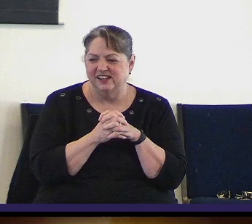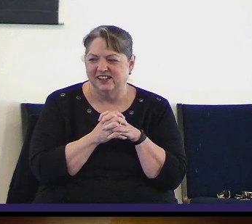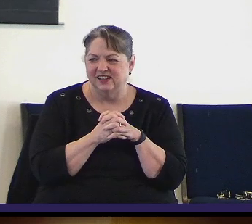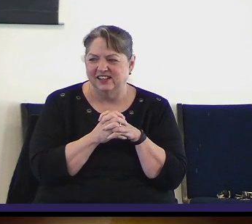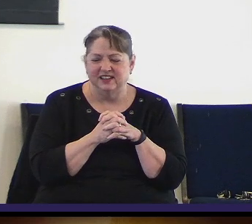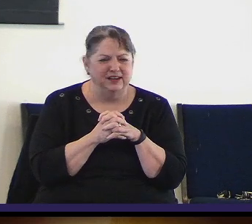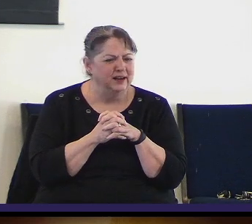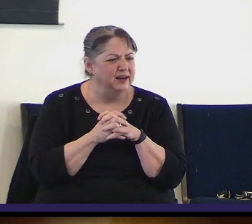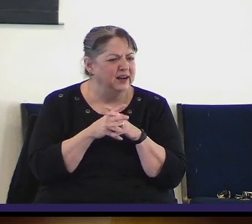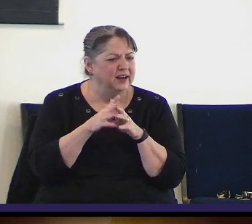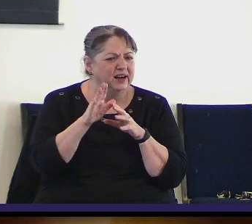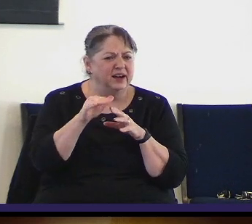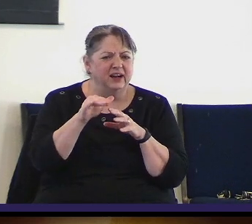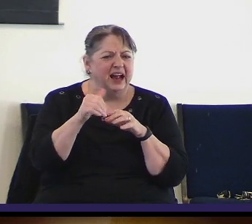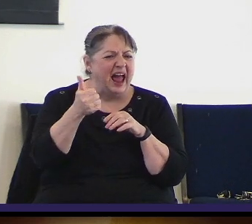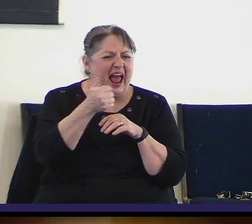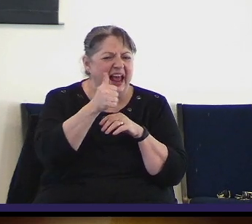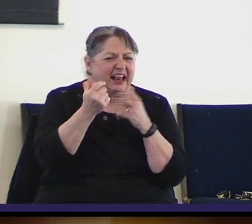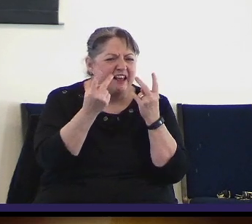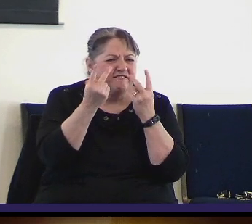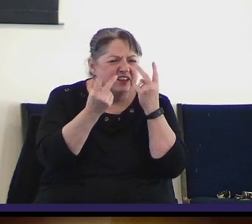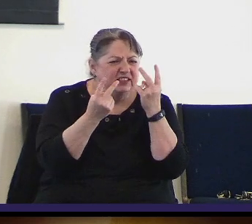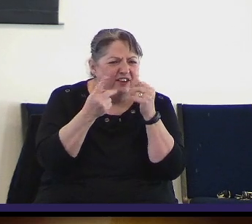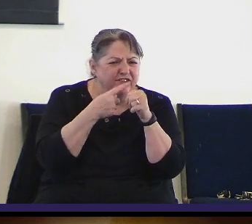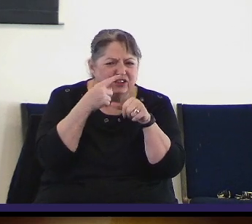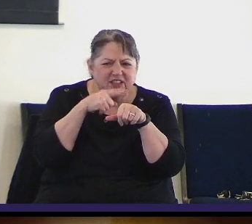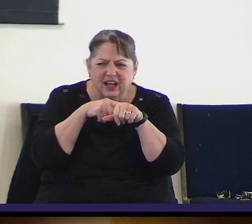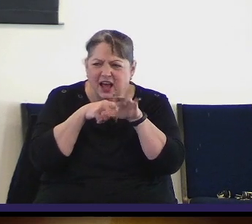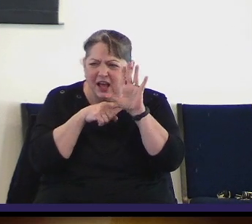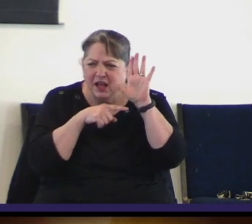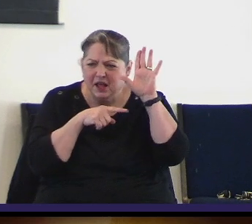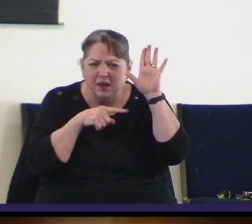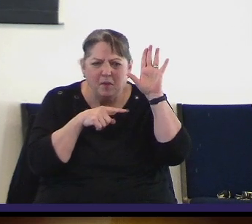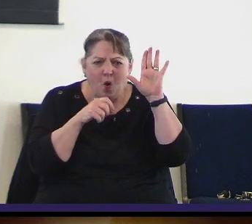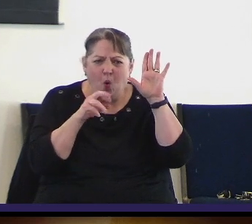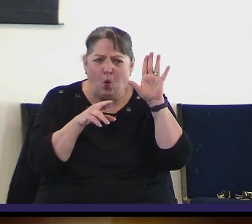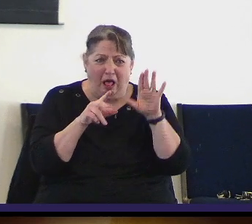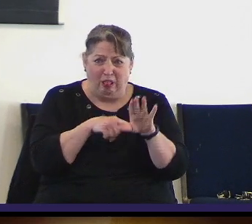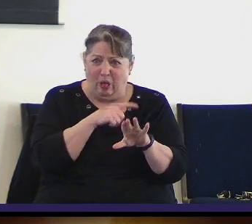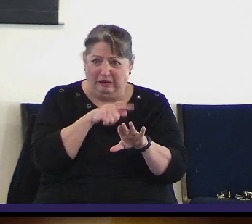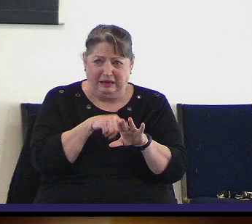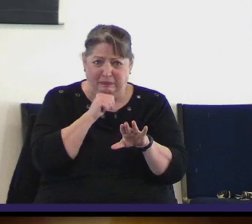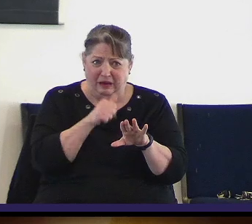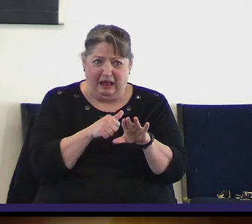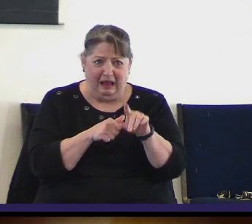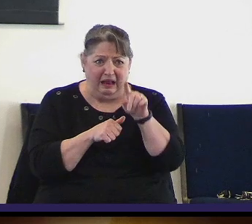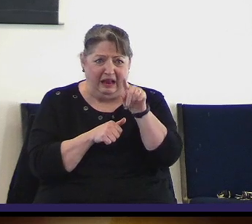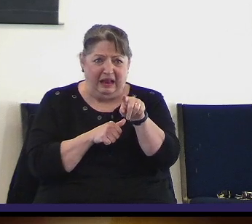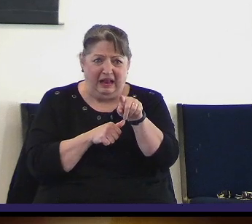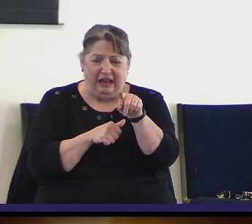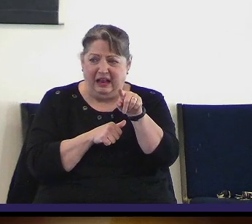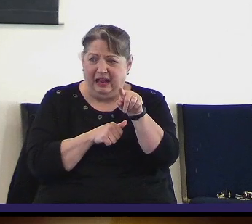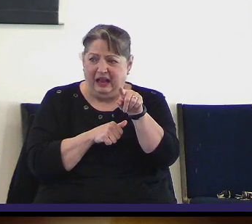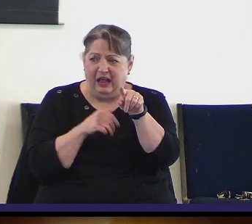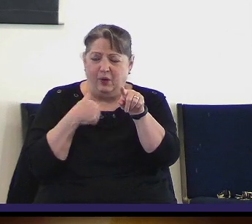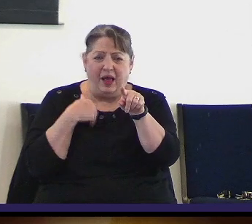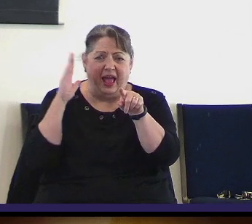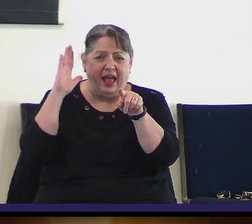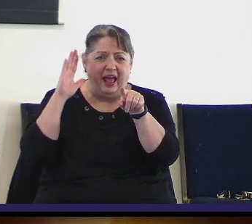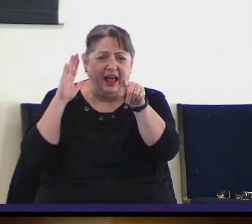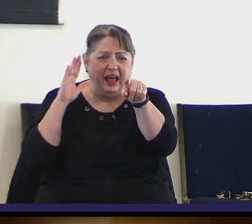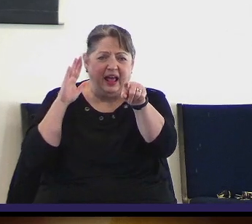If there's anyone visiting us here for the first time, first time in a long time or first time ever, please raise your hand. We have something for you.